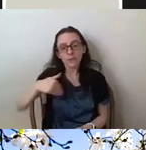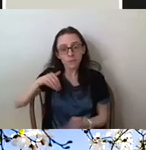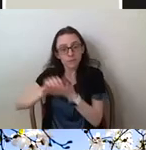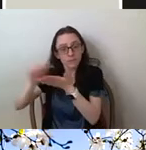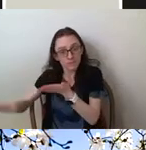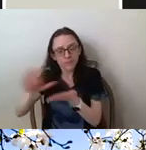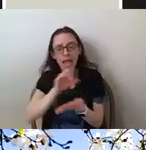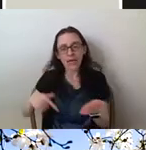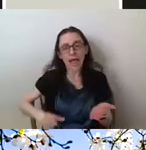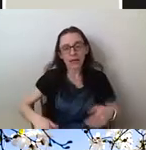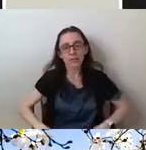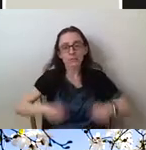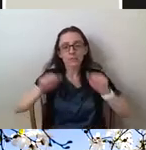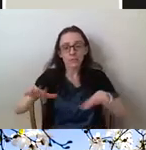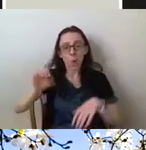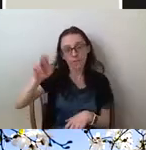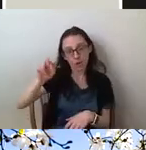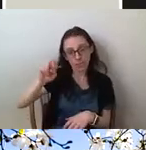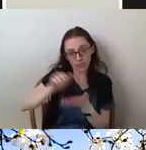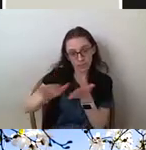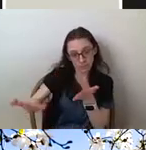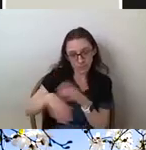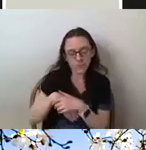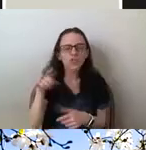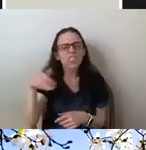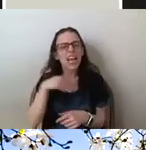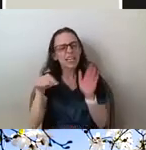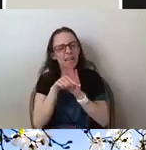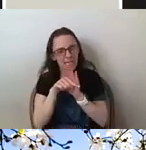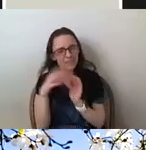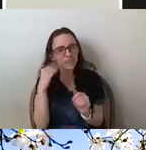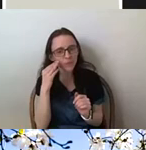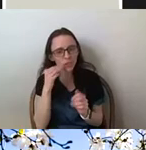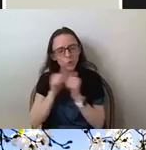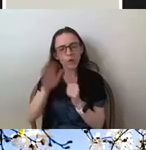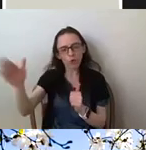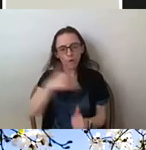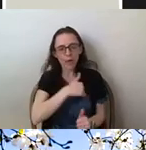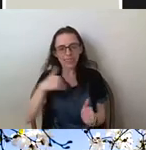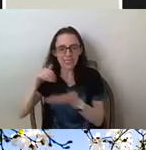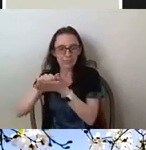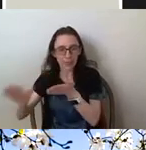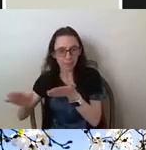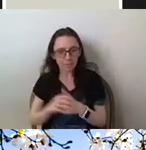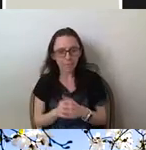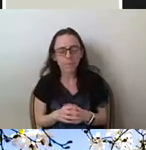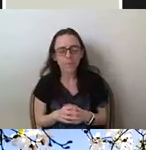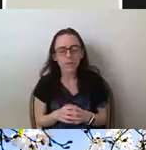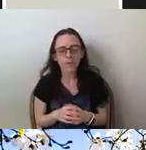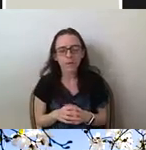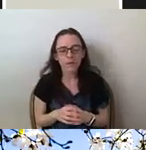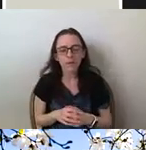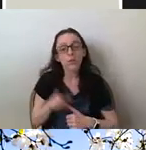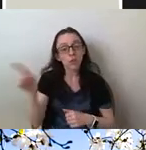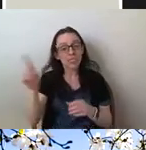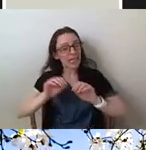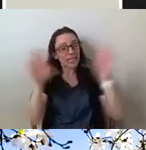She had a negative experience with her mastectomy where she clearly expressed to her surgeon